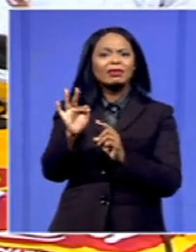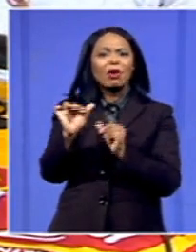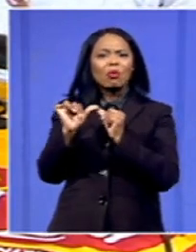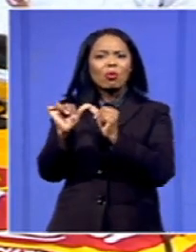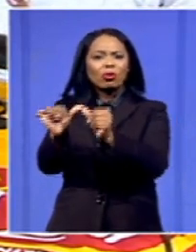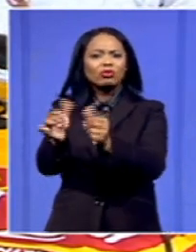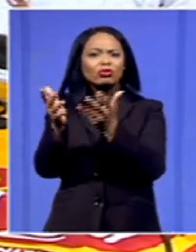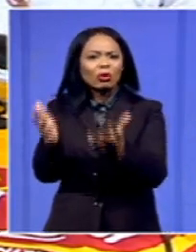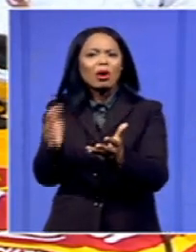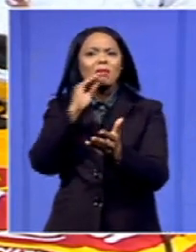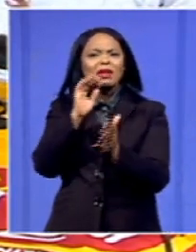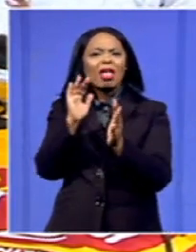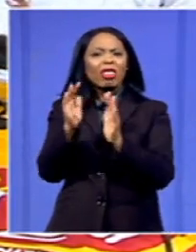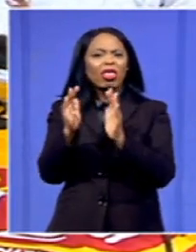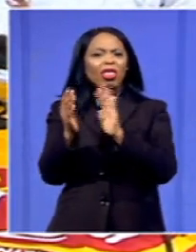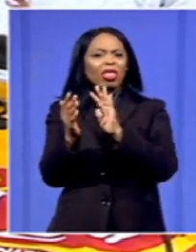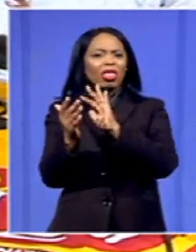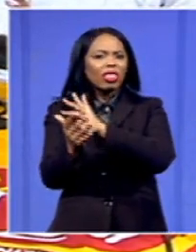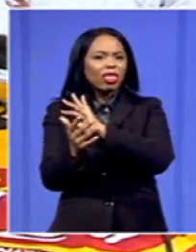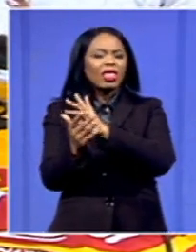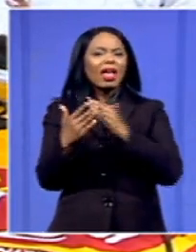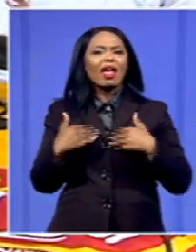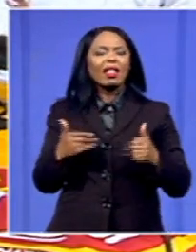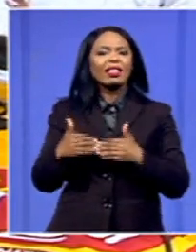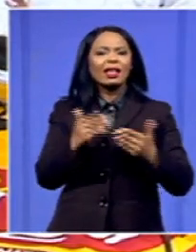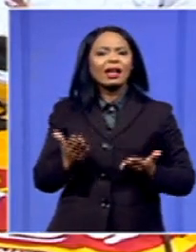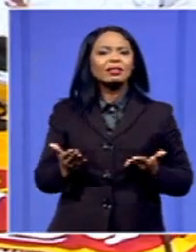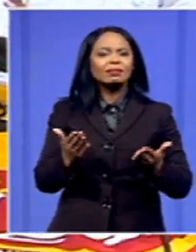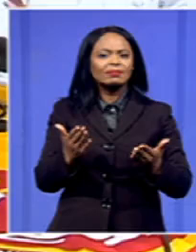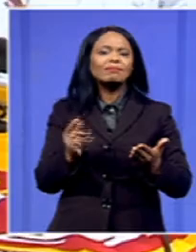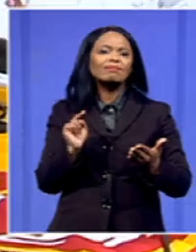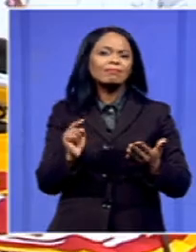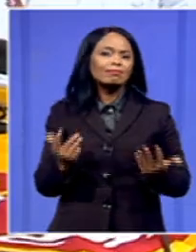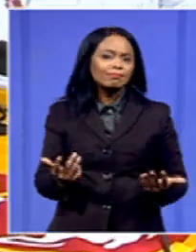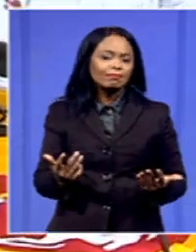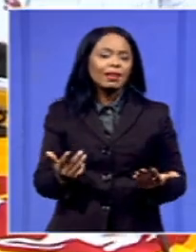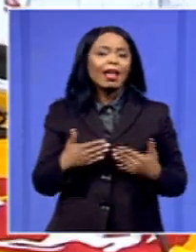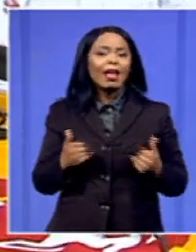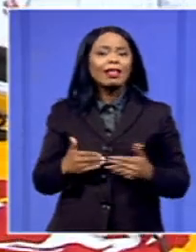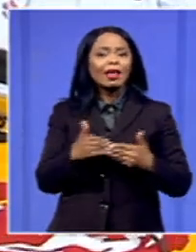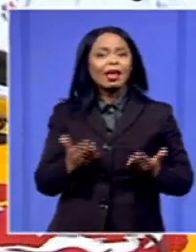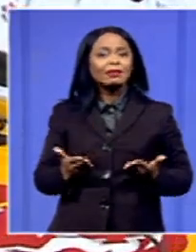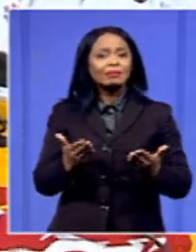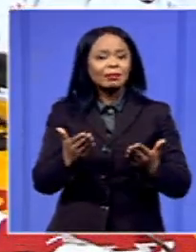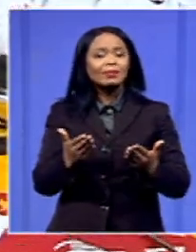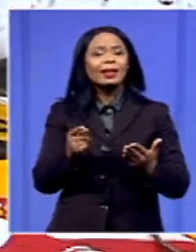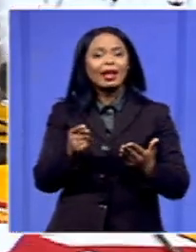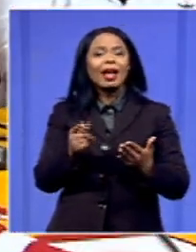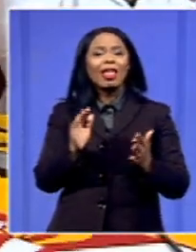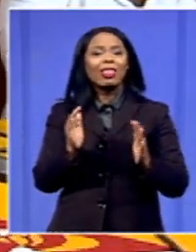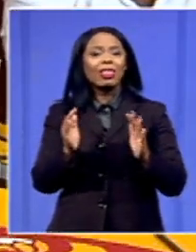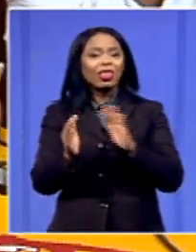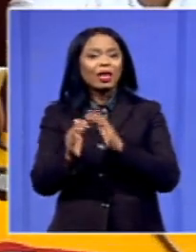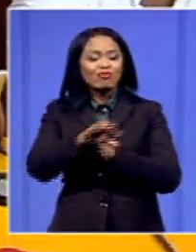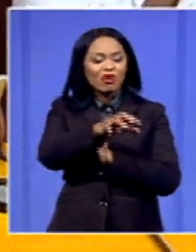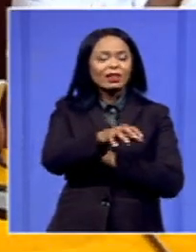collapsing the healthcare system in this country, the healthcare system in this province. So, the call